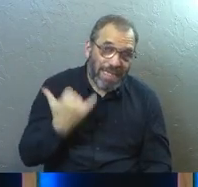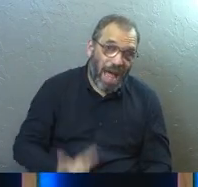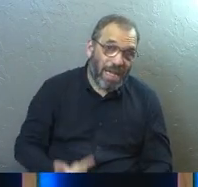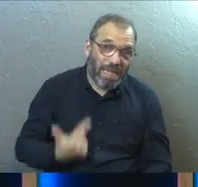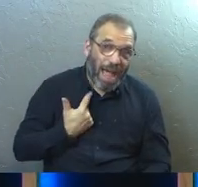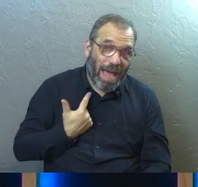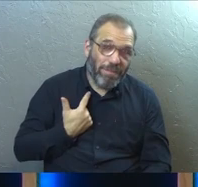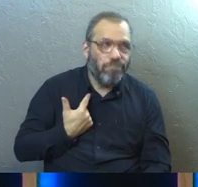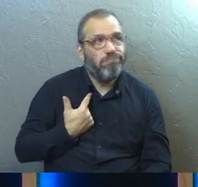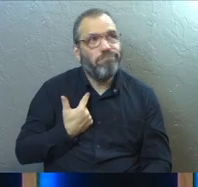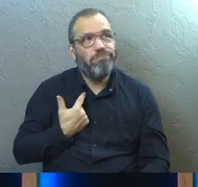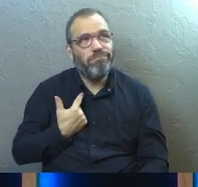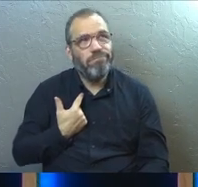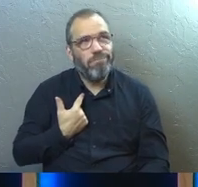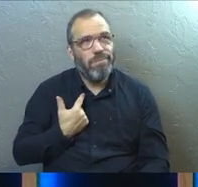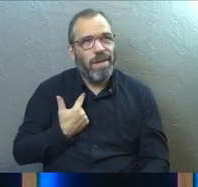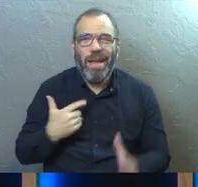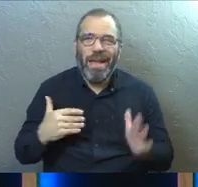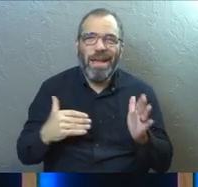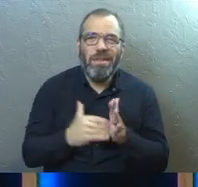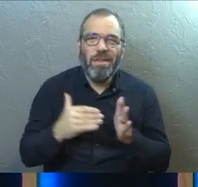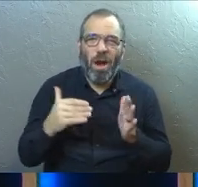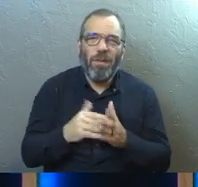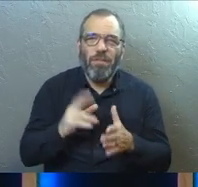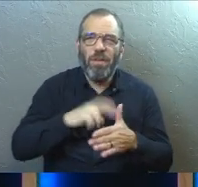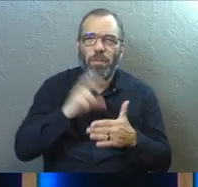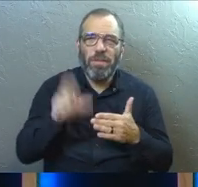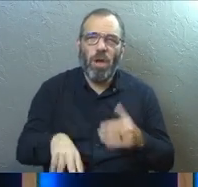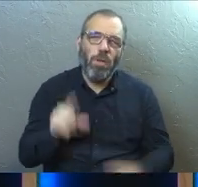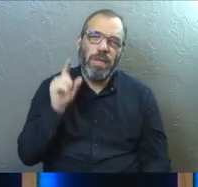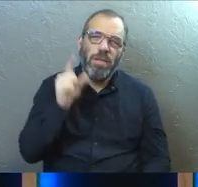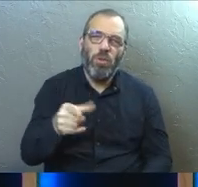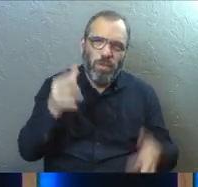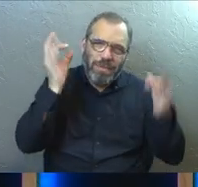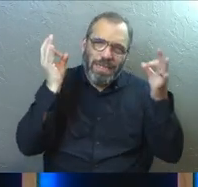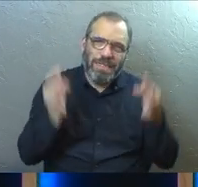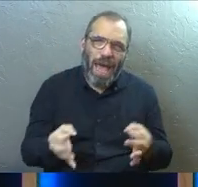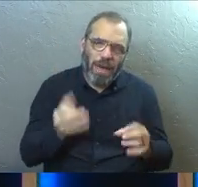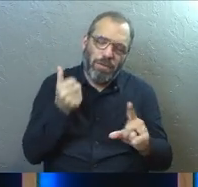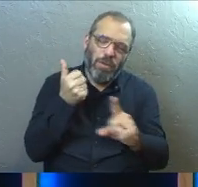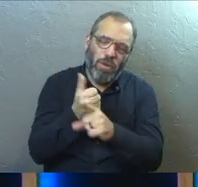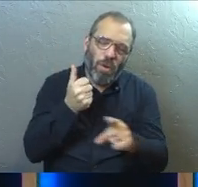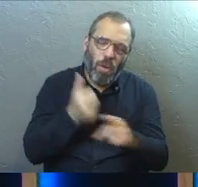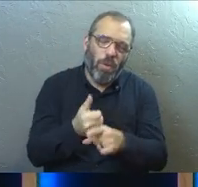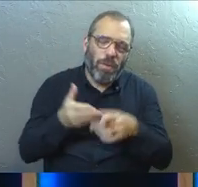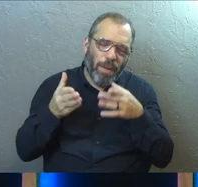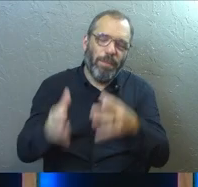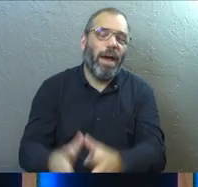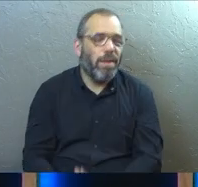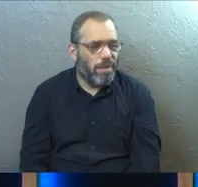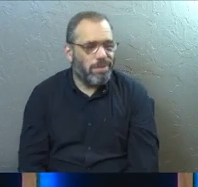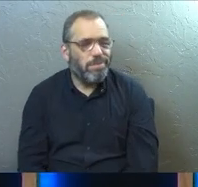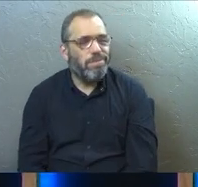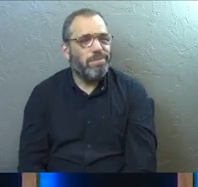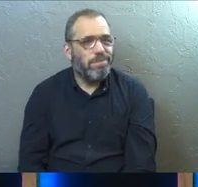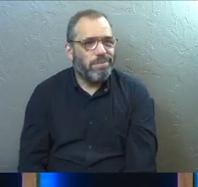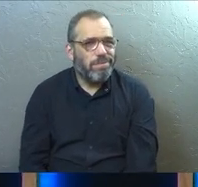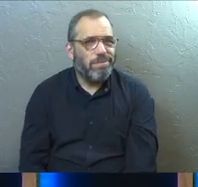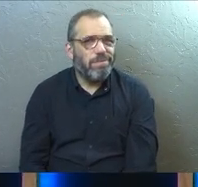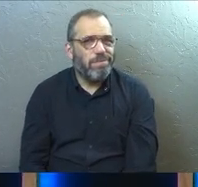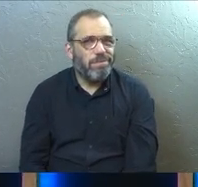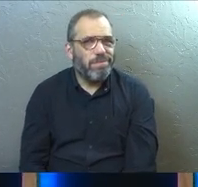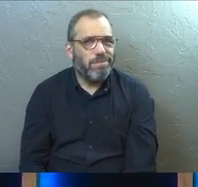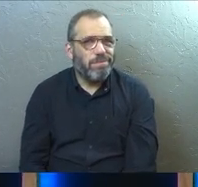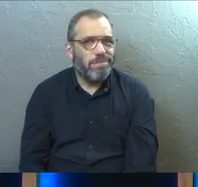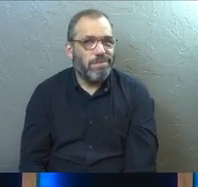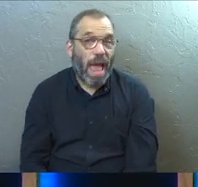life often is the direct result of the fact that we have chosen our own path. And we